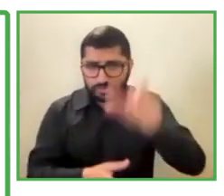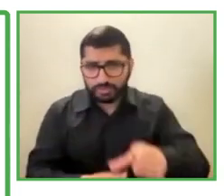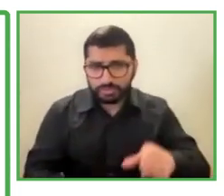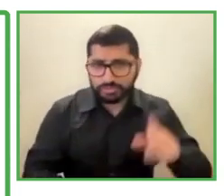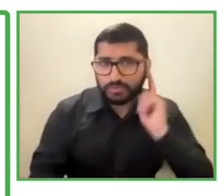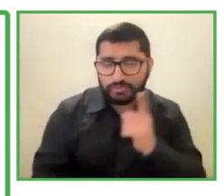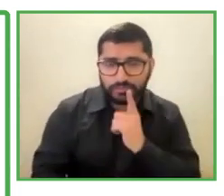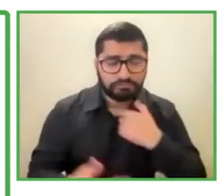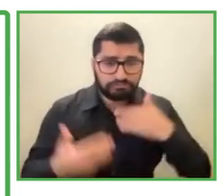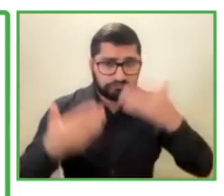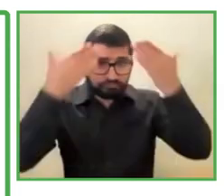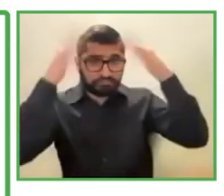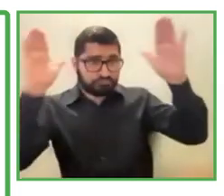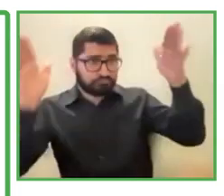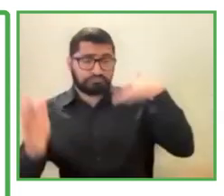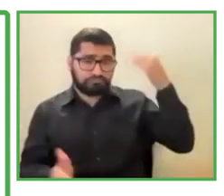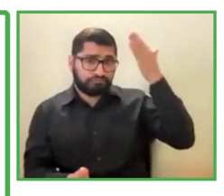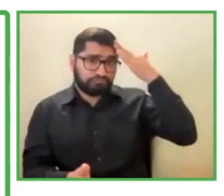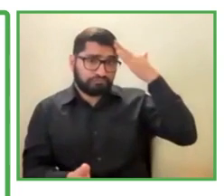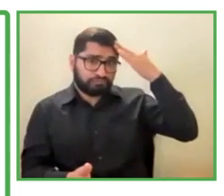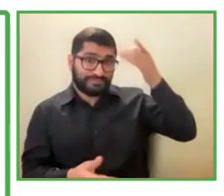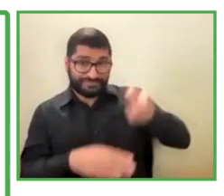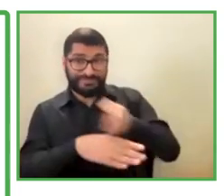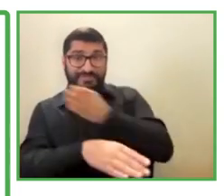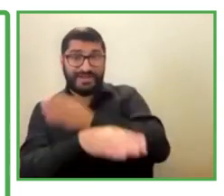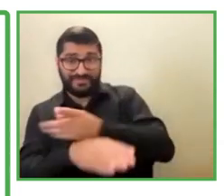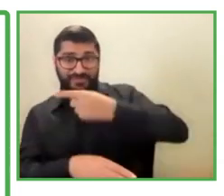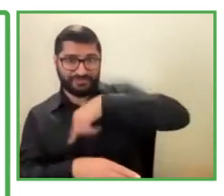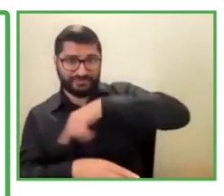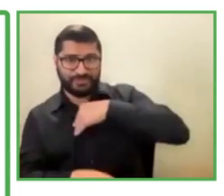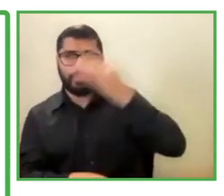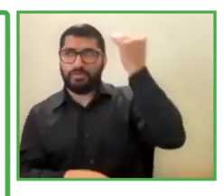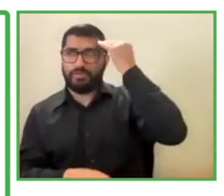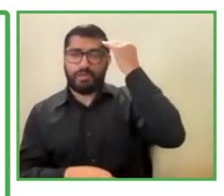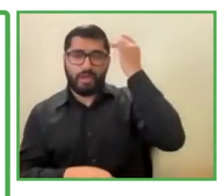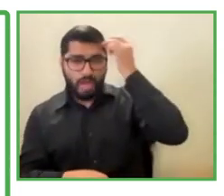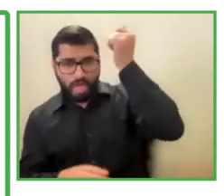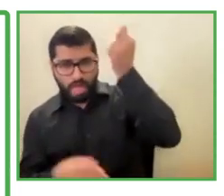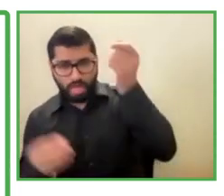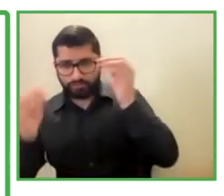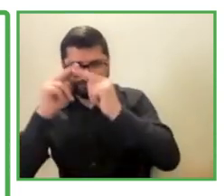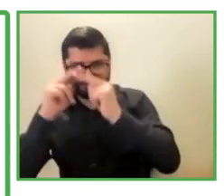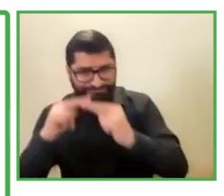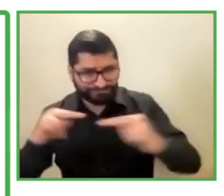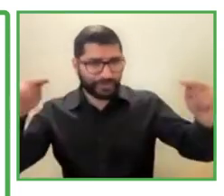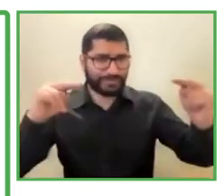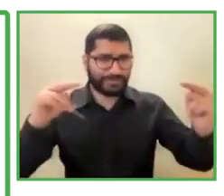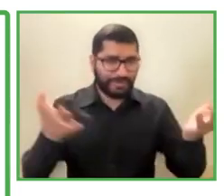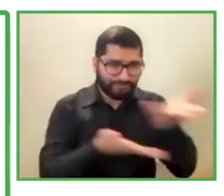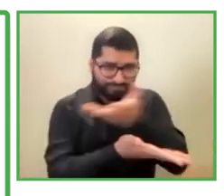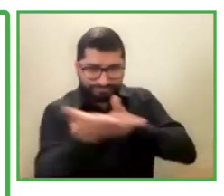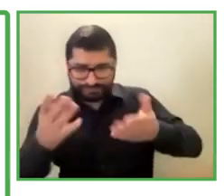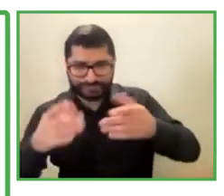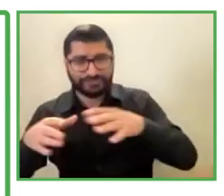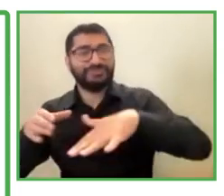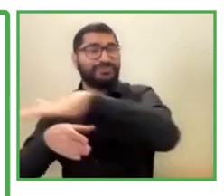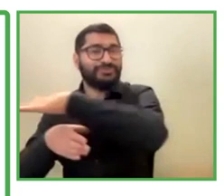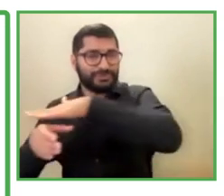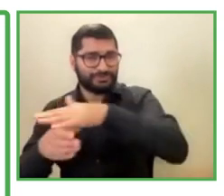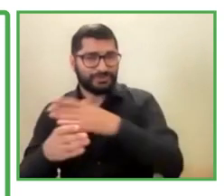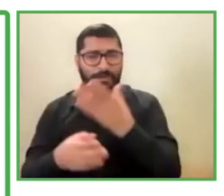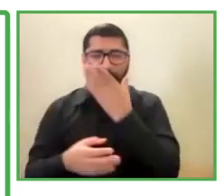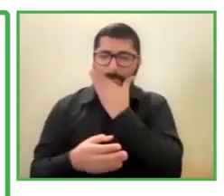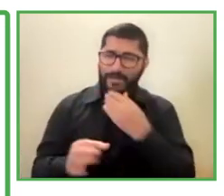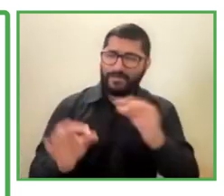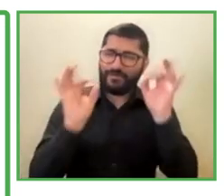connect, right? So that is something that we do. And the beauty is that, you know, it is a very, very constructive meeting. So once we have the